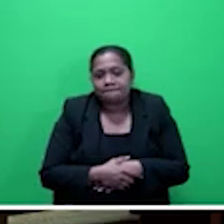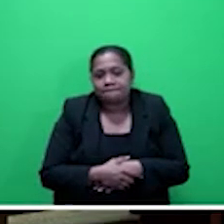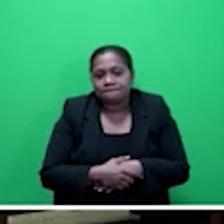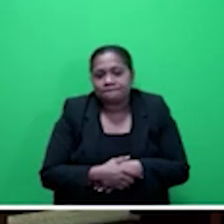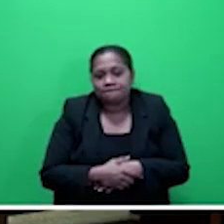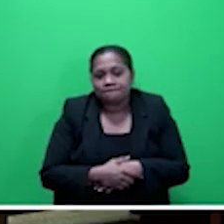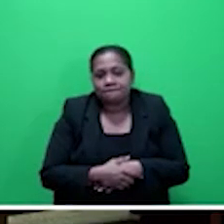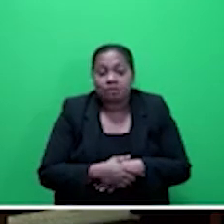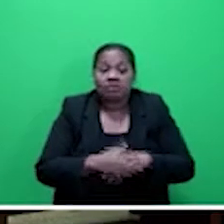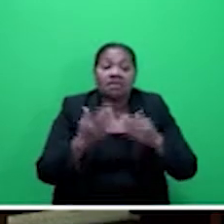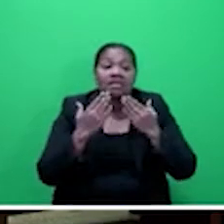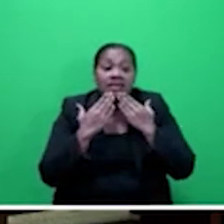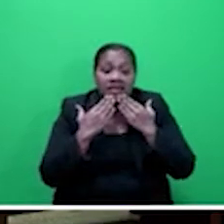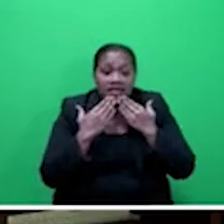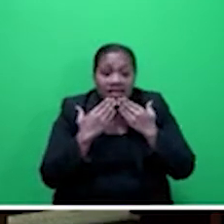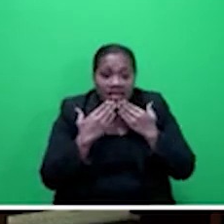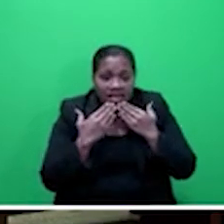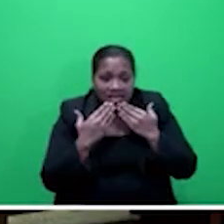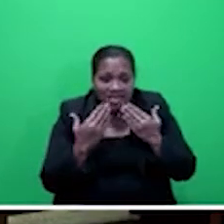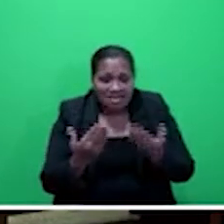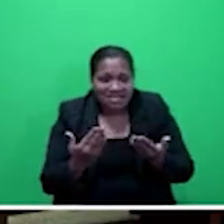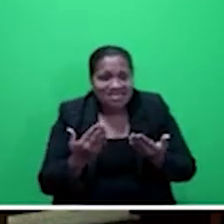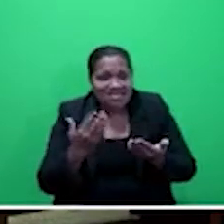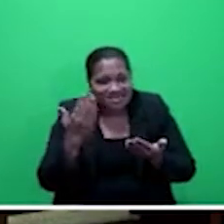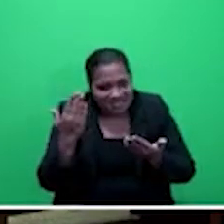I thank the Honourable Chair.